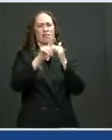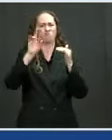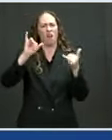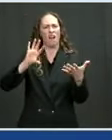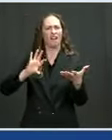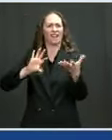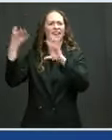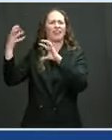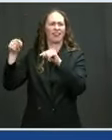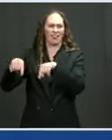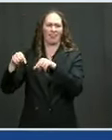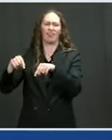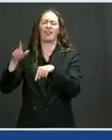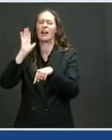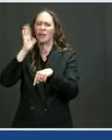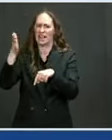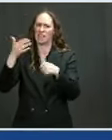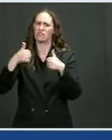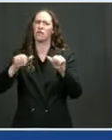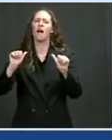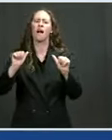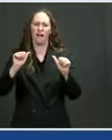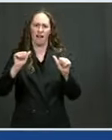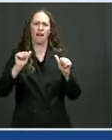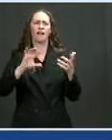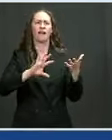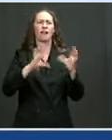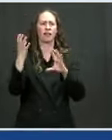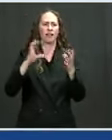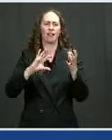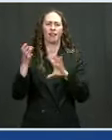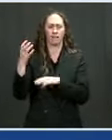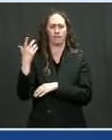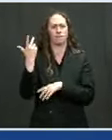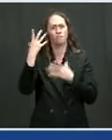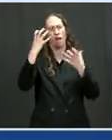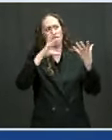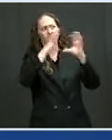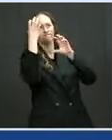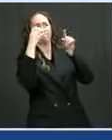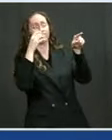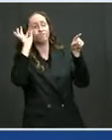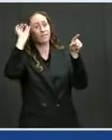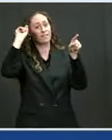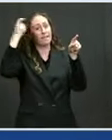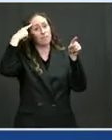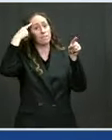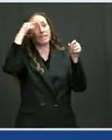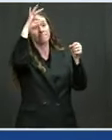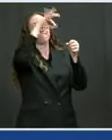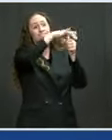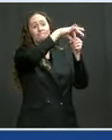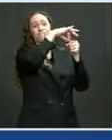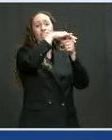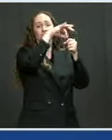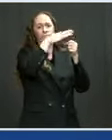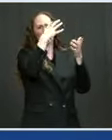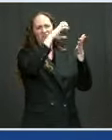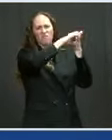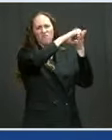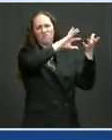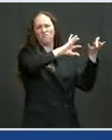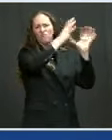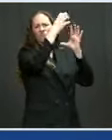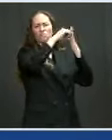our democracy, an effort to replace nonpartisan election administrators, and to intimidate those charged with